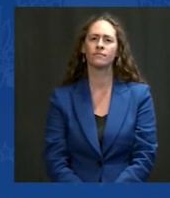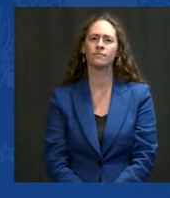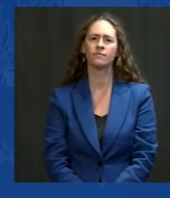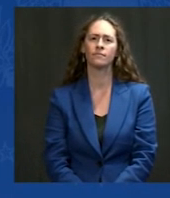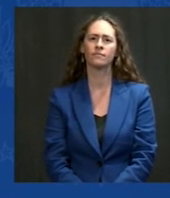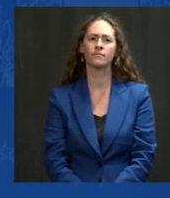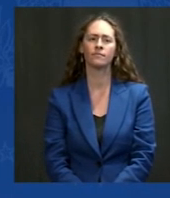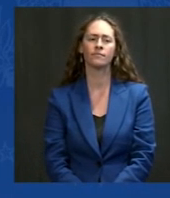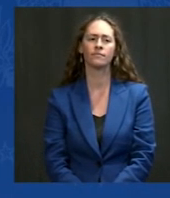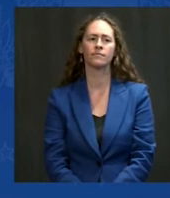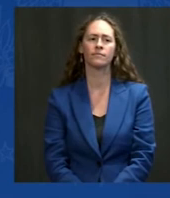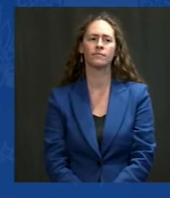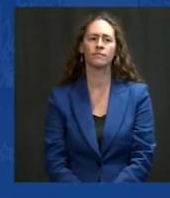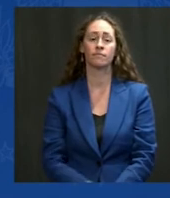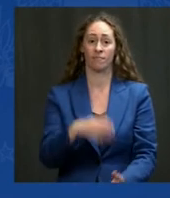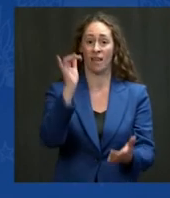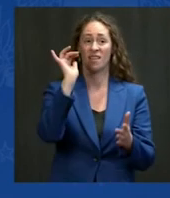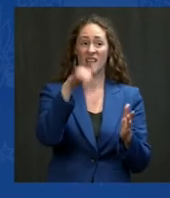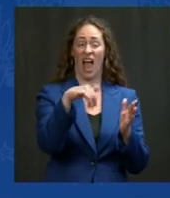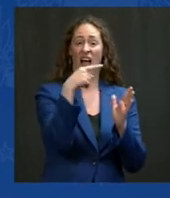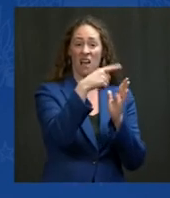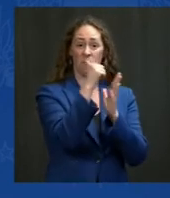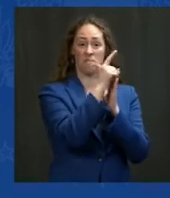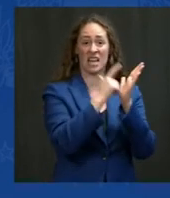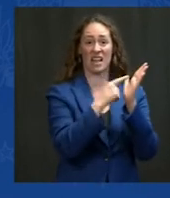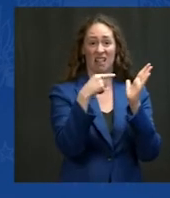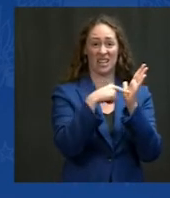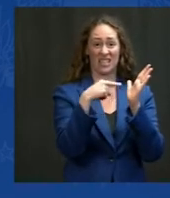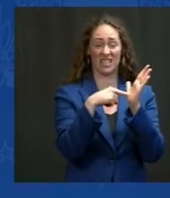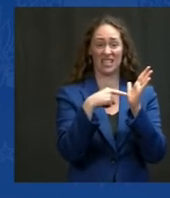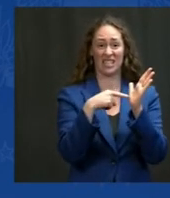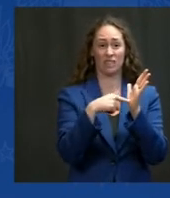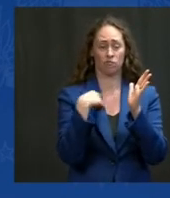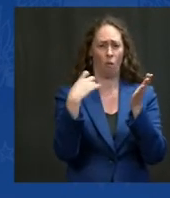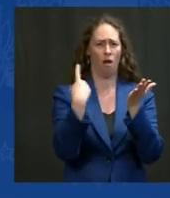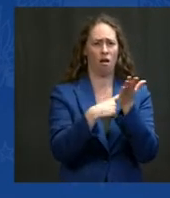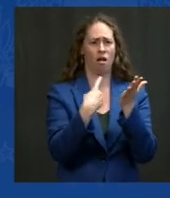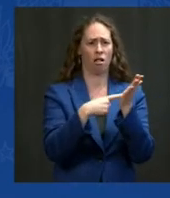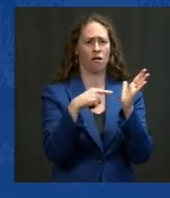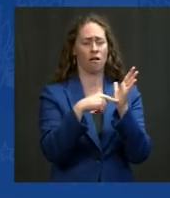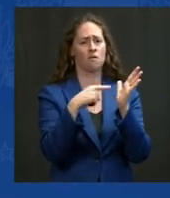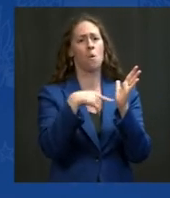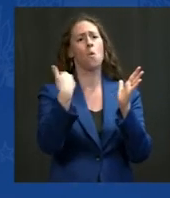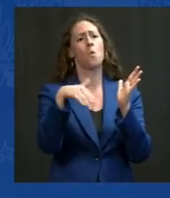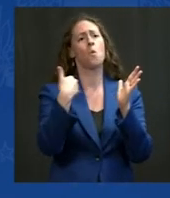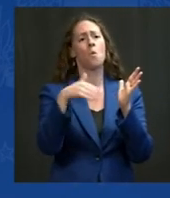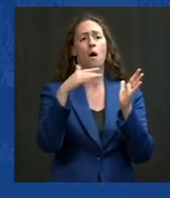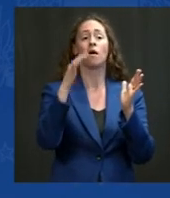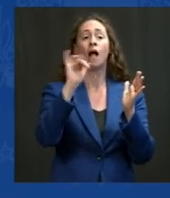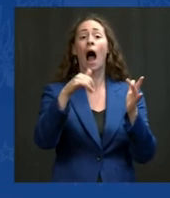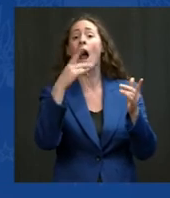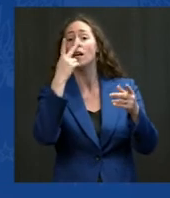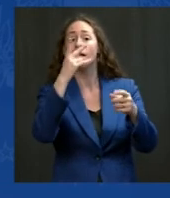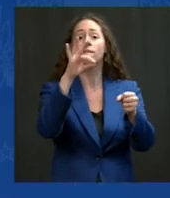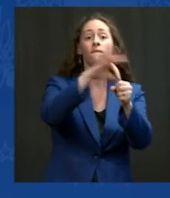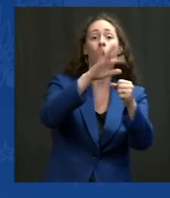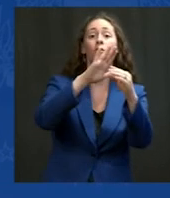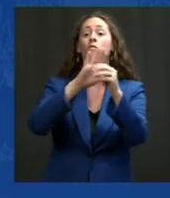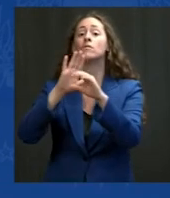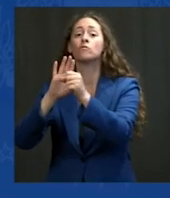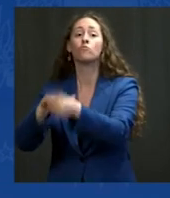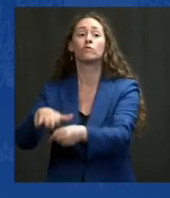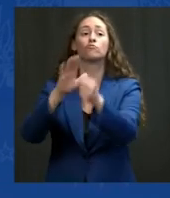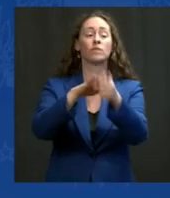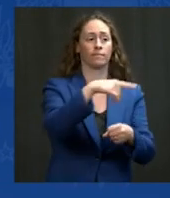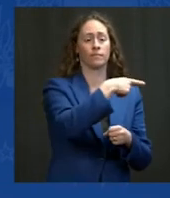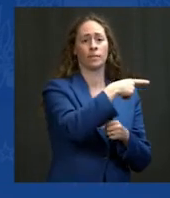That bill, that bill would help end voter suppression in the states, get dark